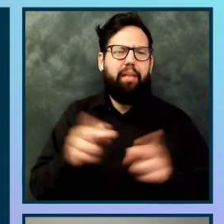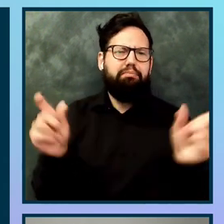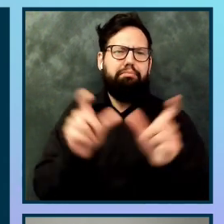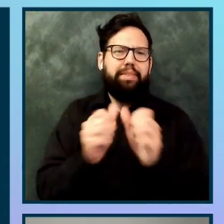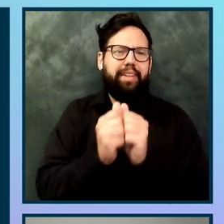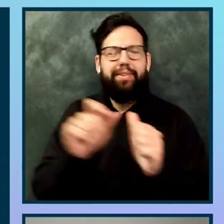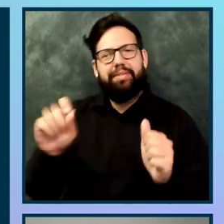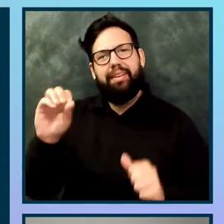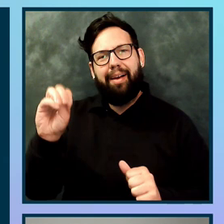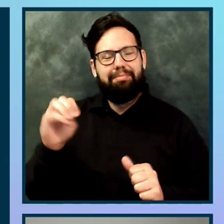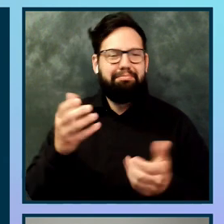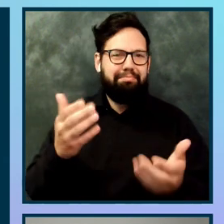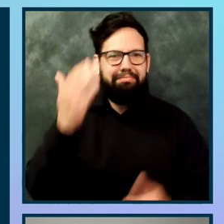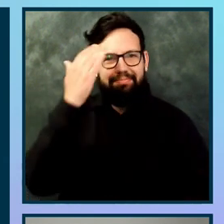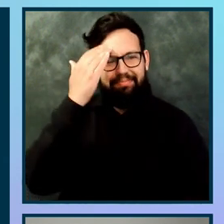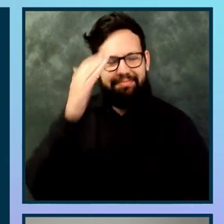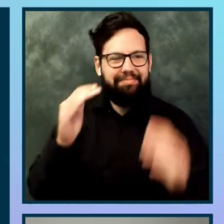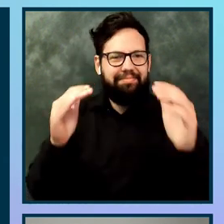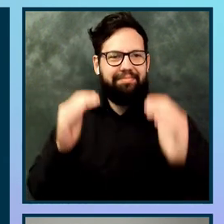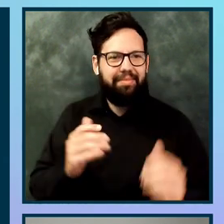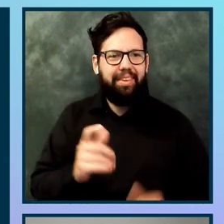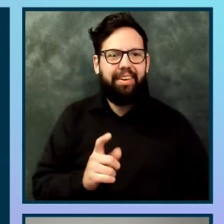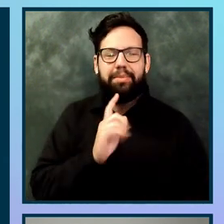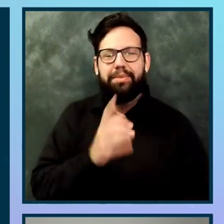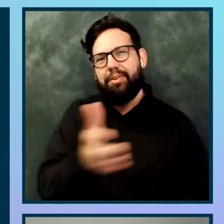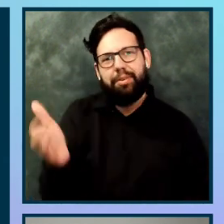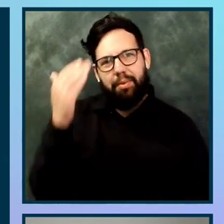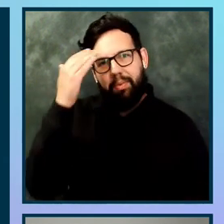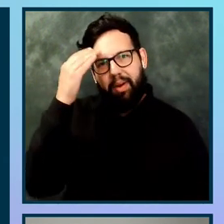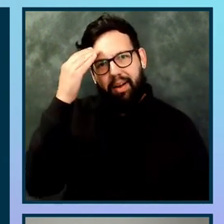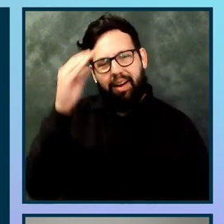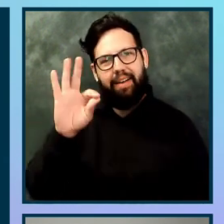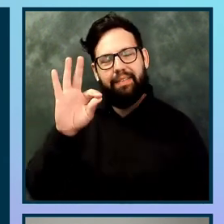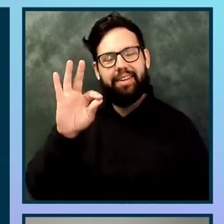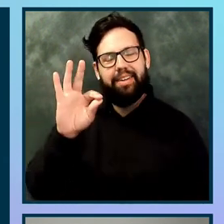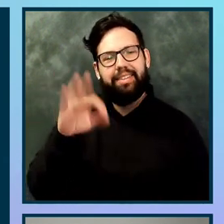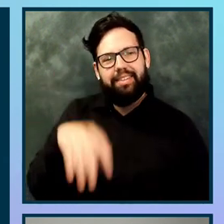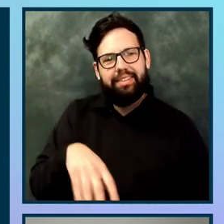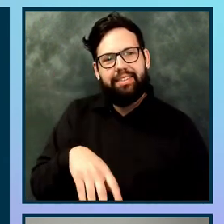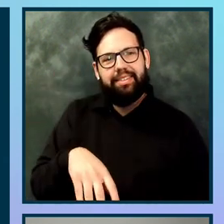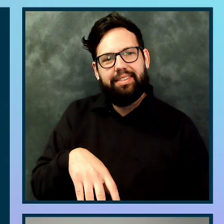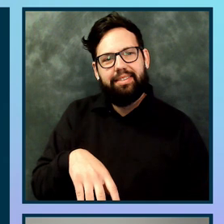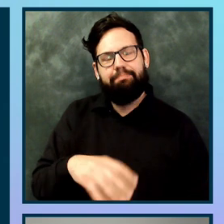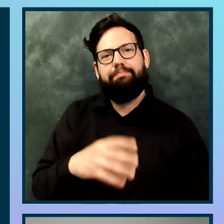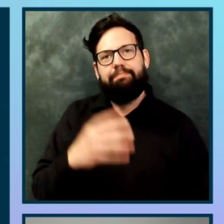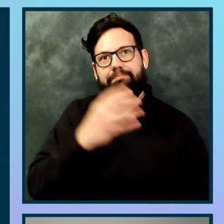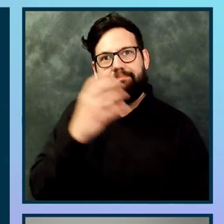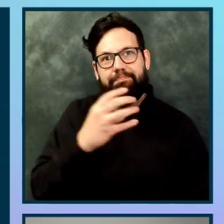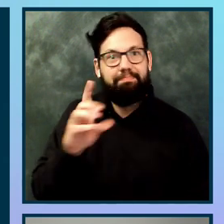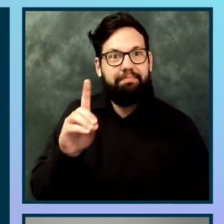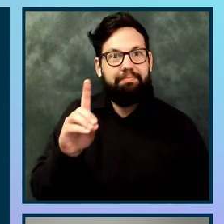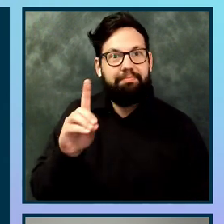I'm sure you're all aware of the huge amount of content that DQ put